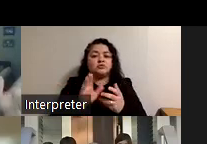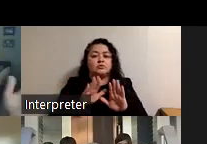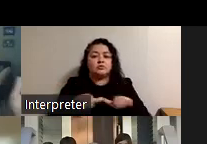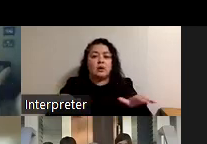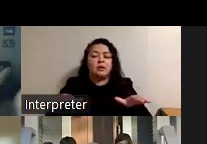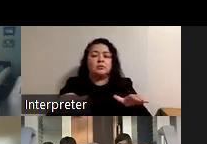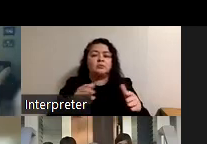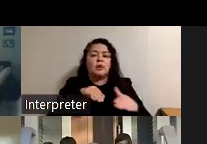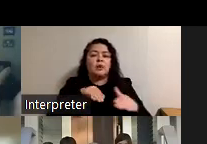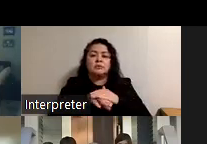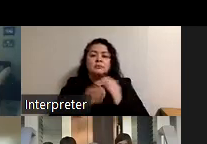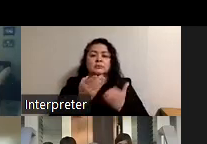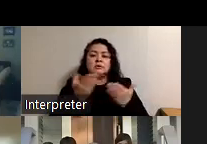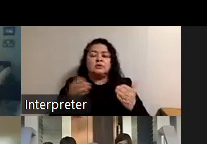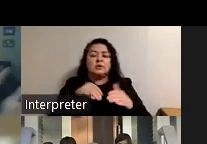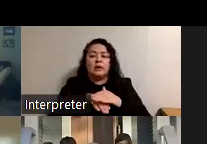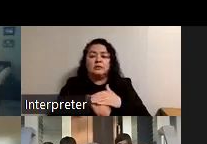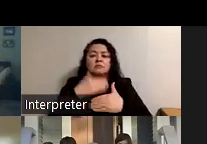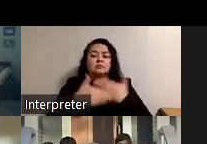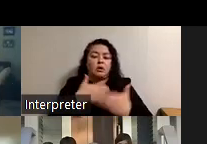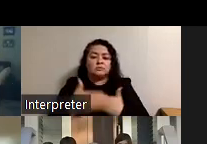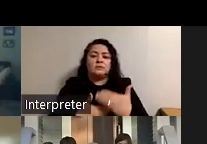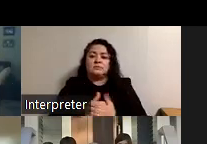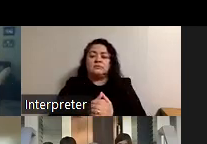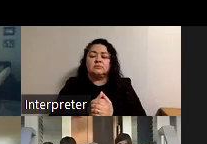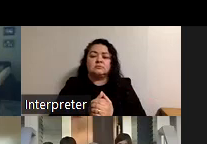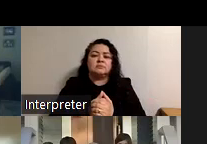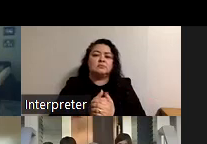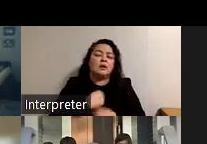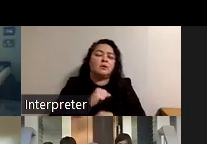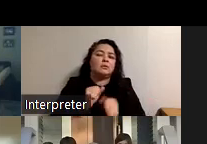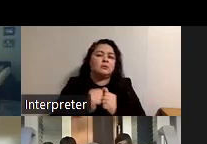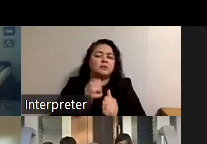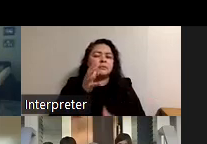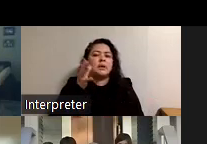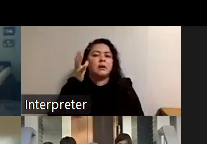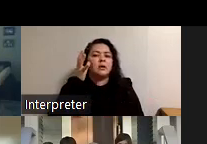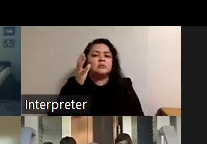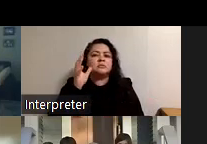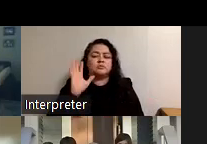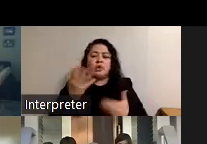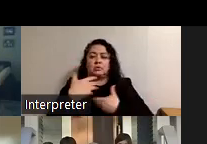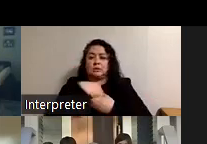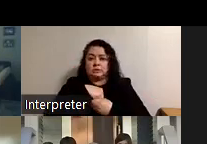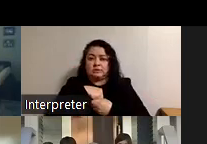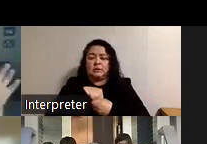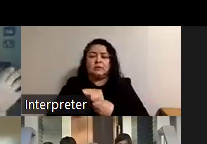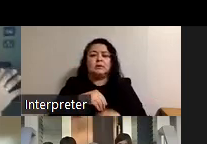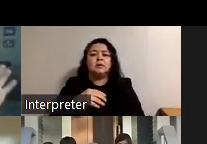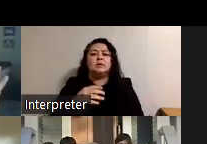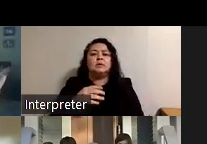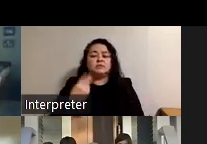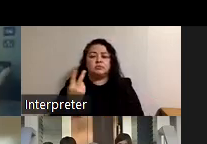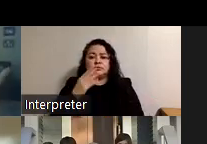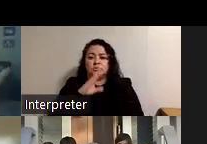the materials and access the process so i worked with a parent who is autistic and she has two